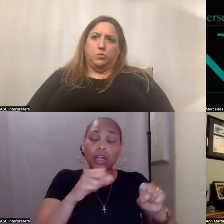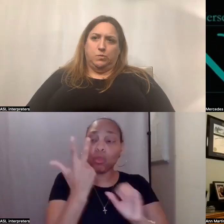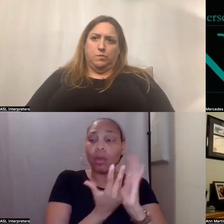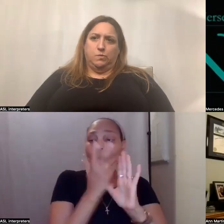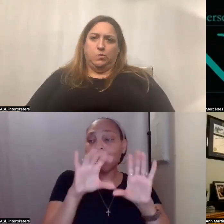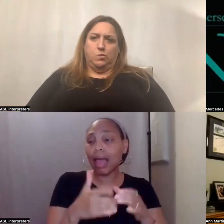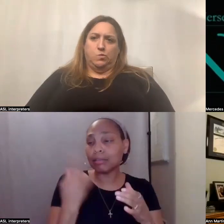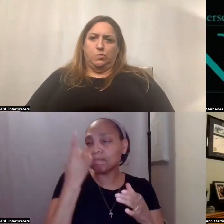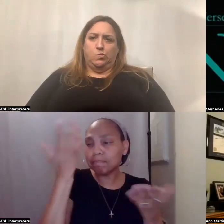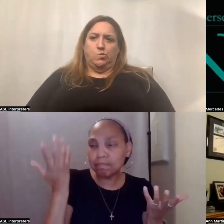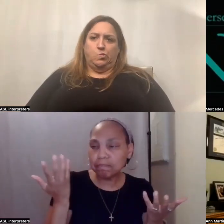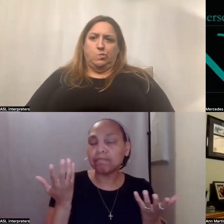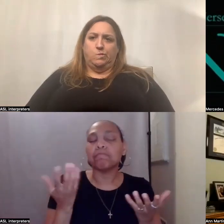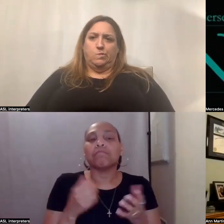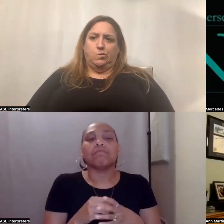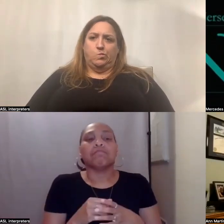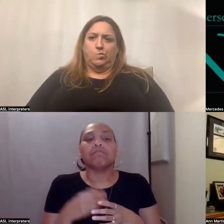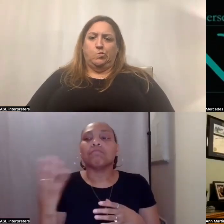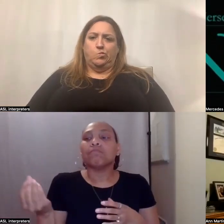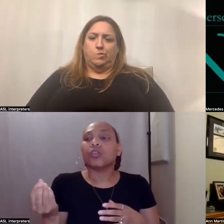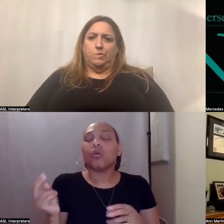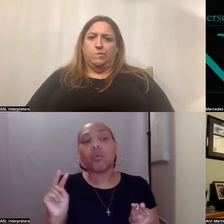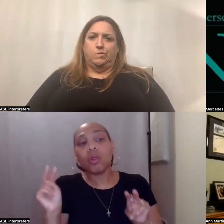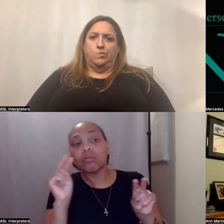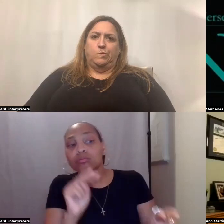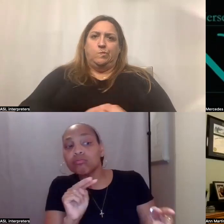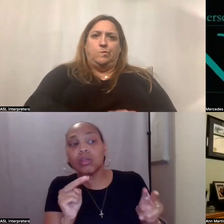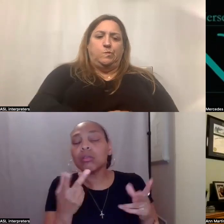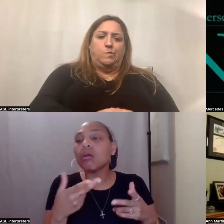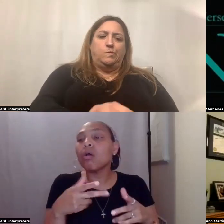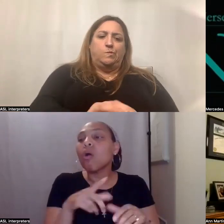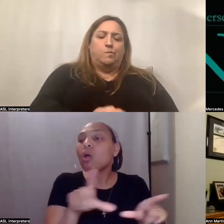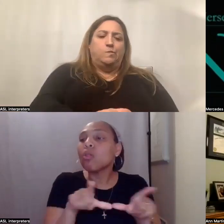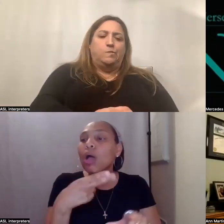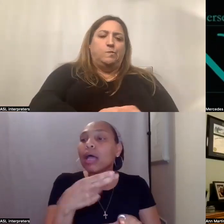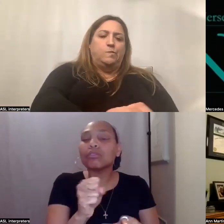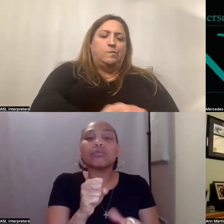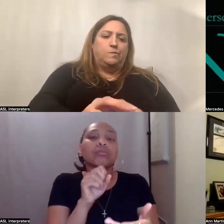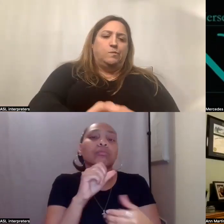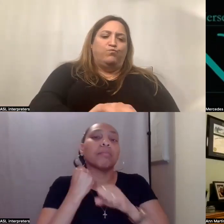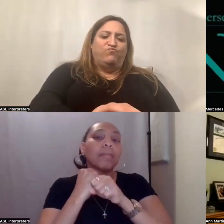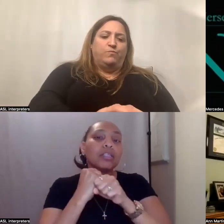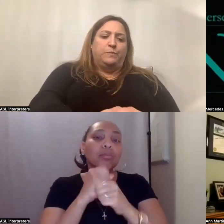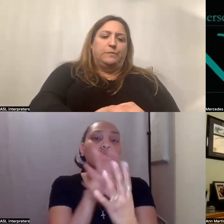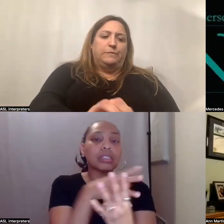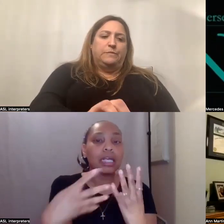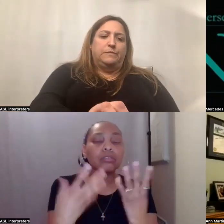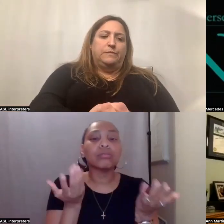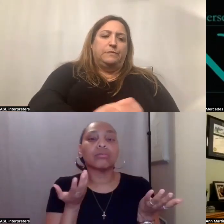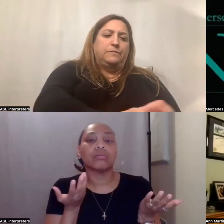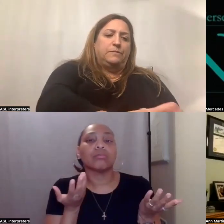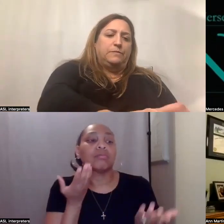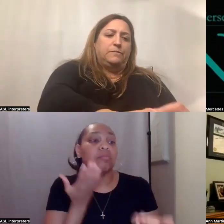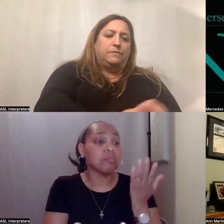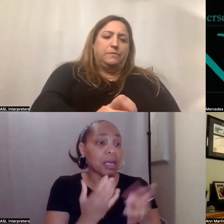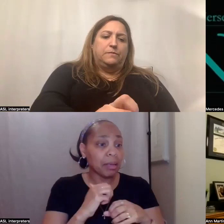So we also look at the local high school's baseball schedule, see if there's some games that are being played on afternoons that might fit into his